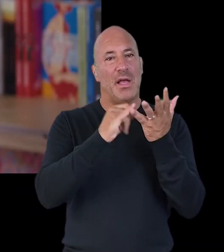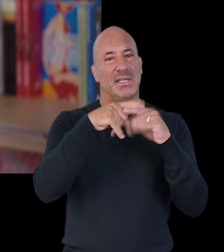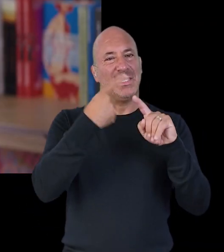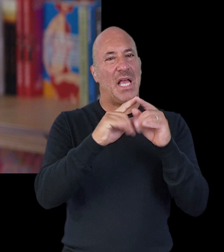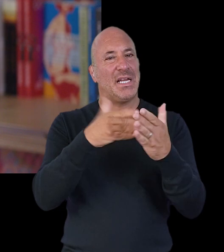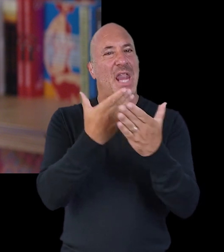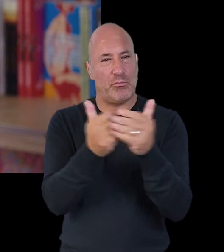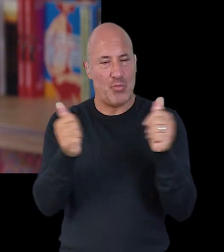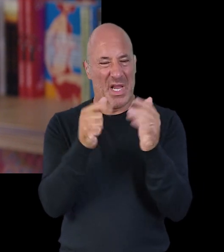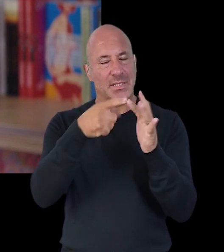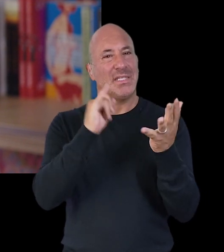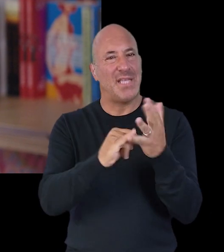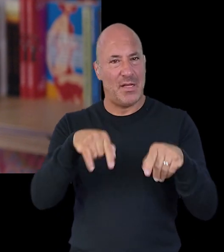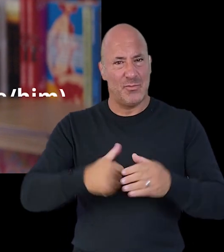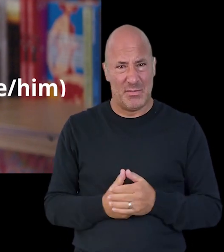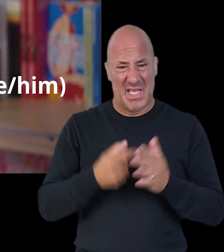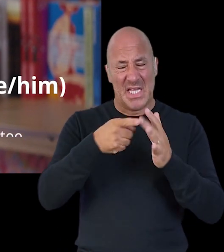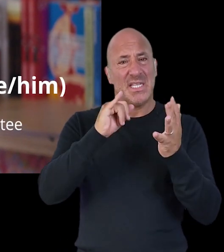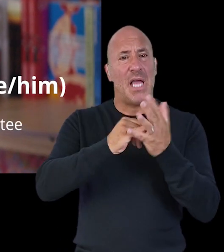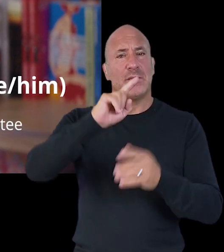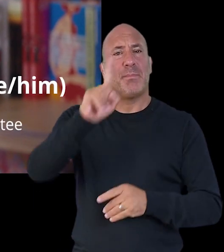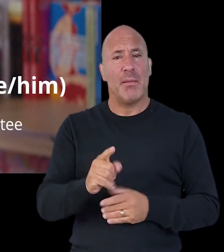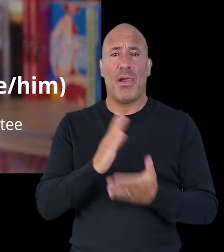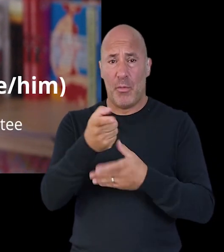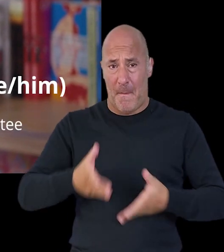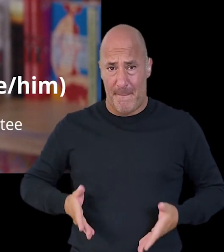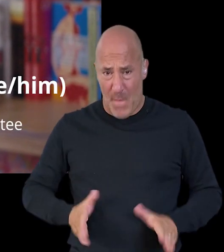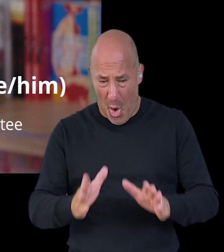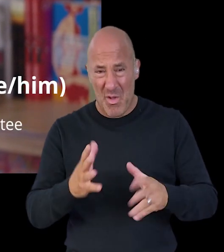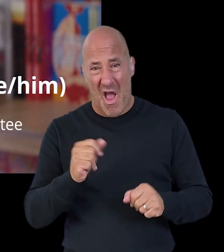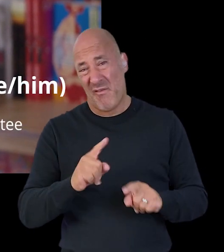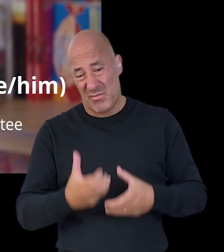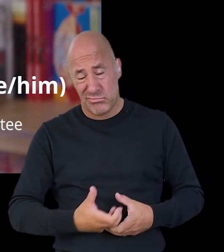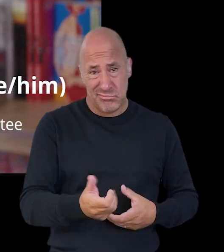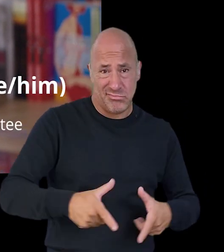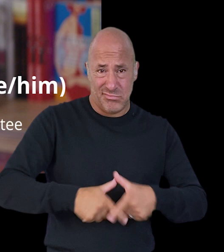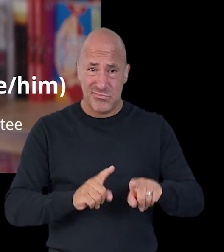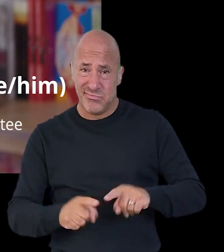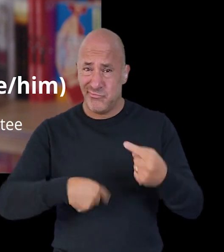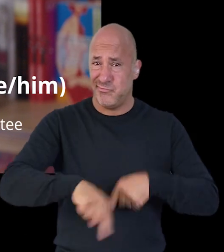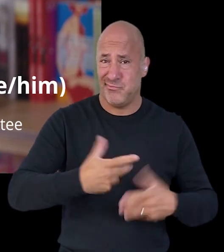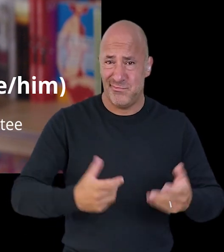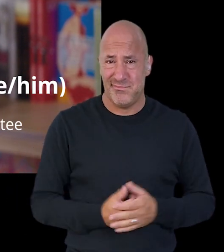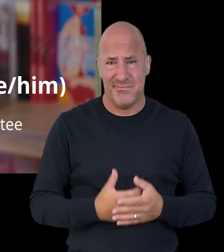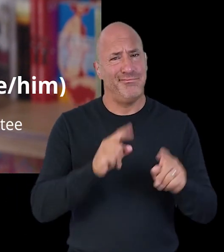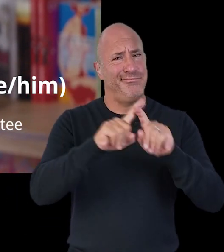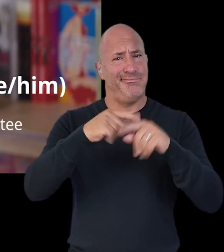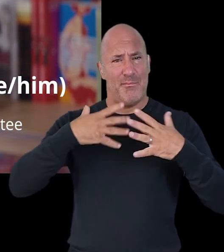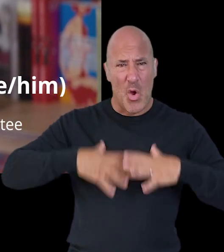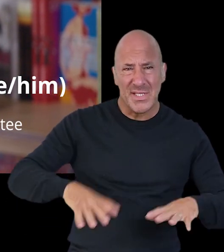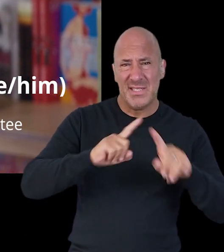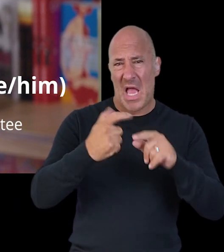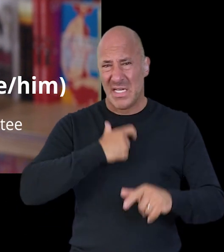we're going to talk specifically about intersex claims now intersex people are people who are born with variations of sex